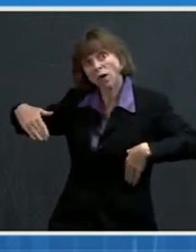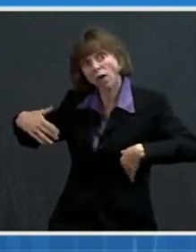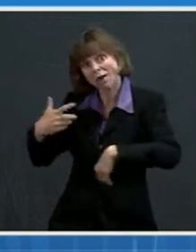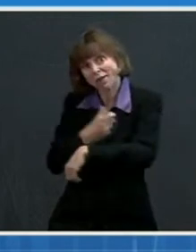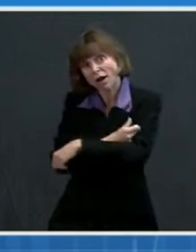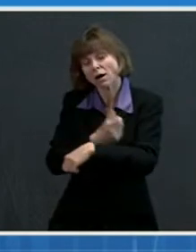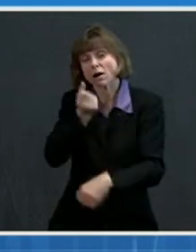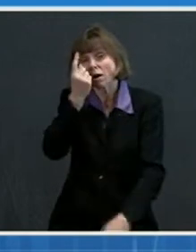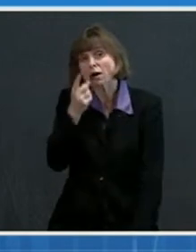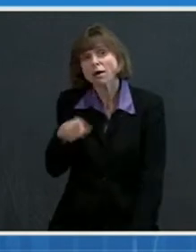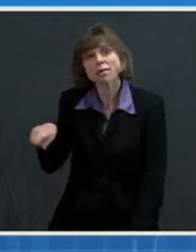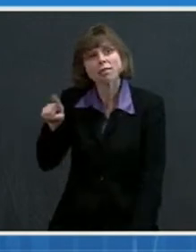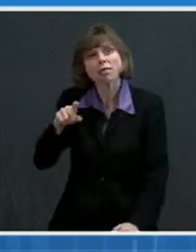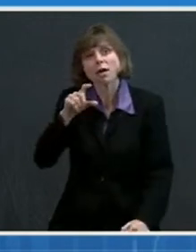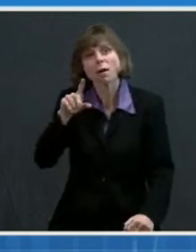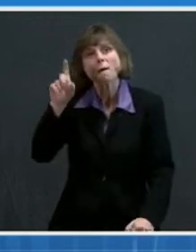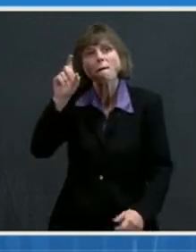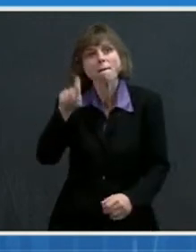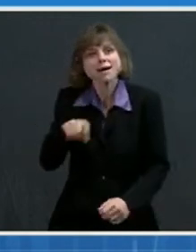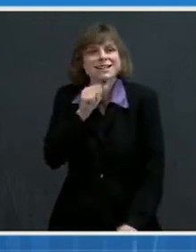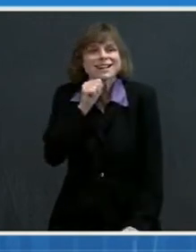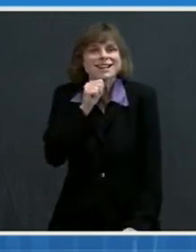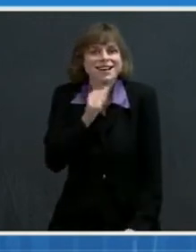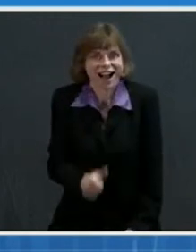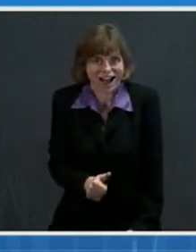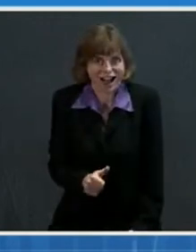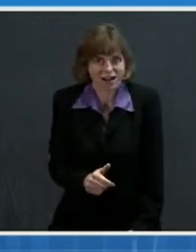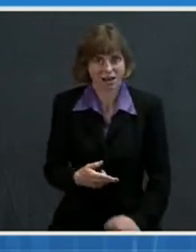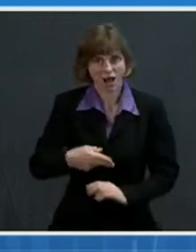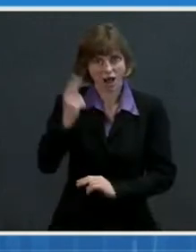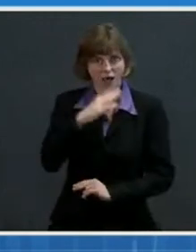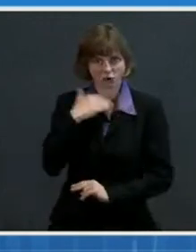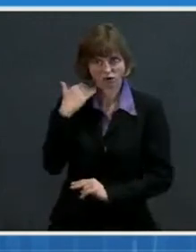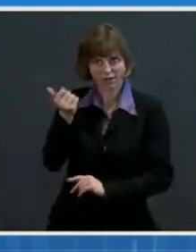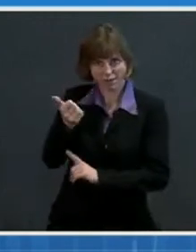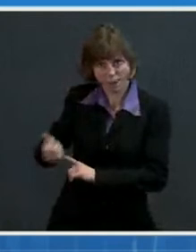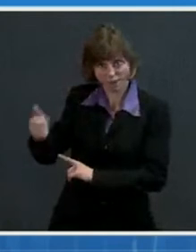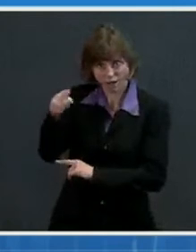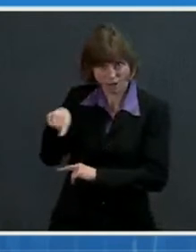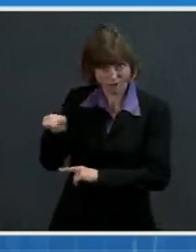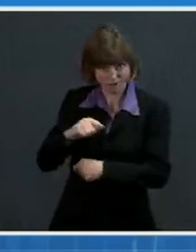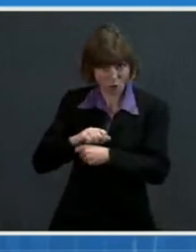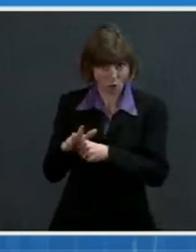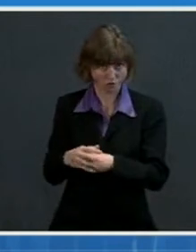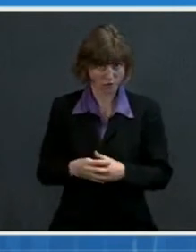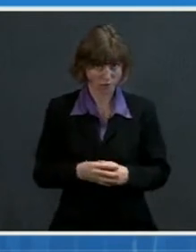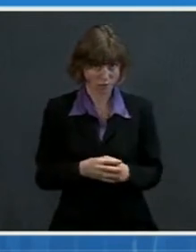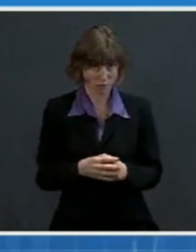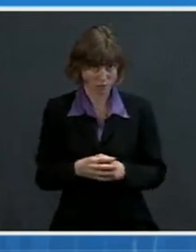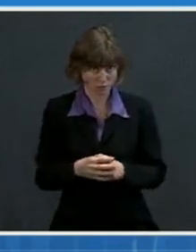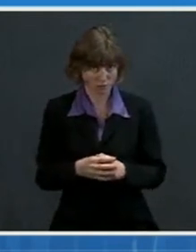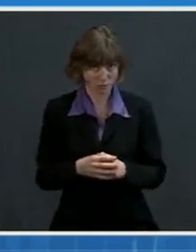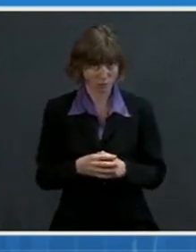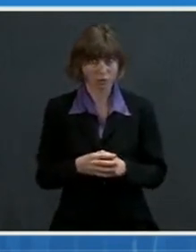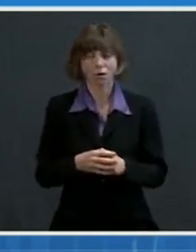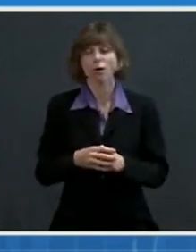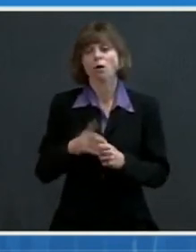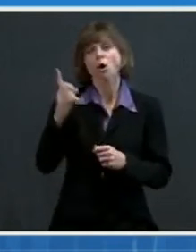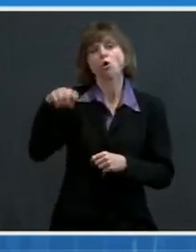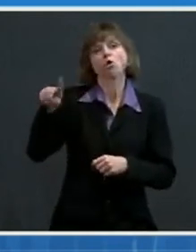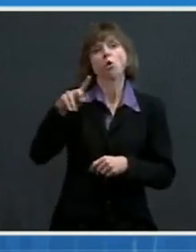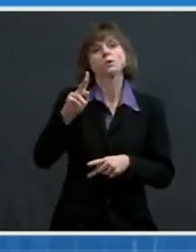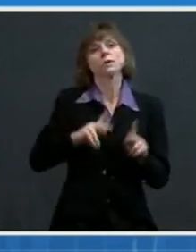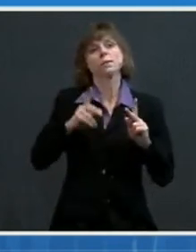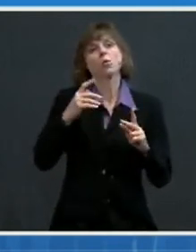not at high risk for severe COVID-19 disease. In the slide, people who are vaccinated and at